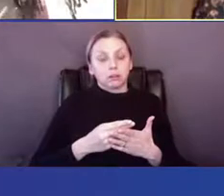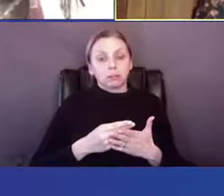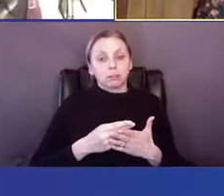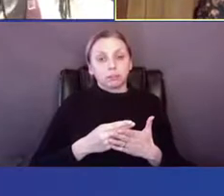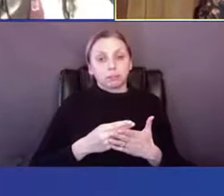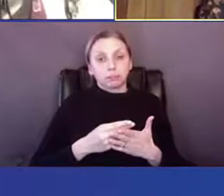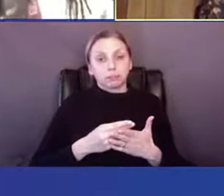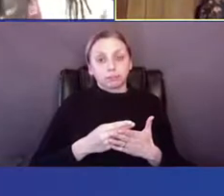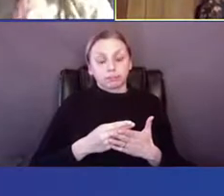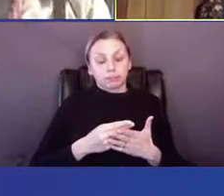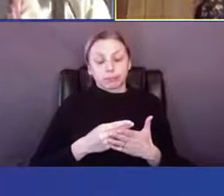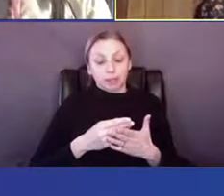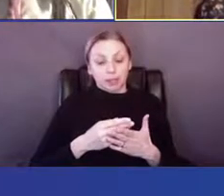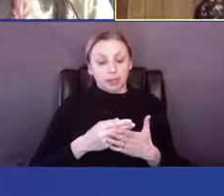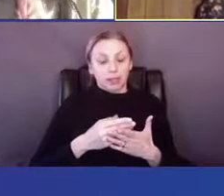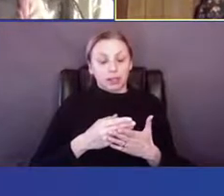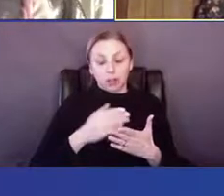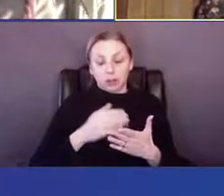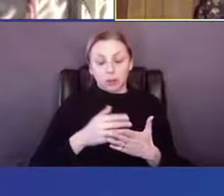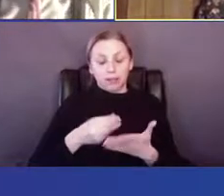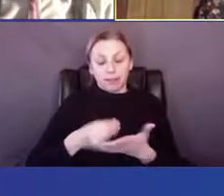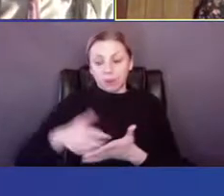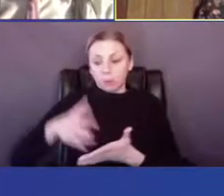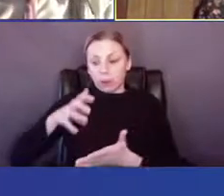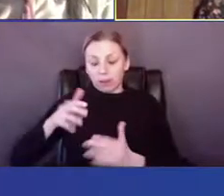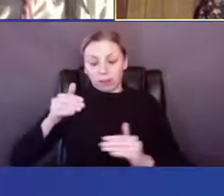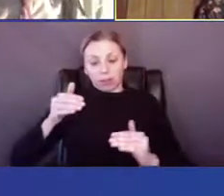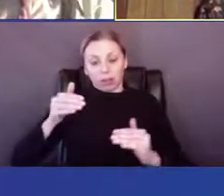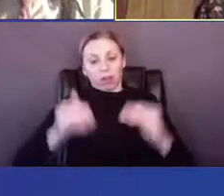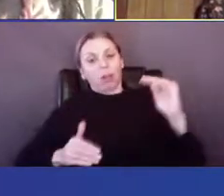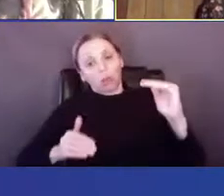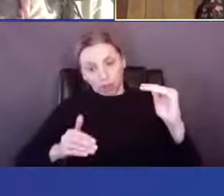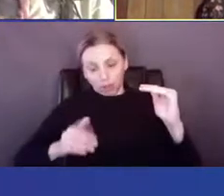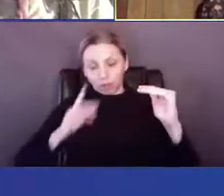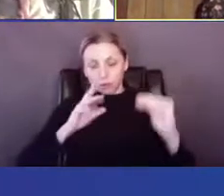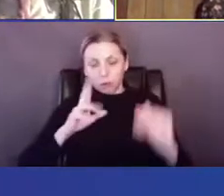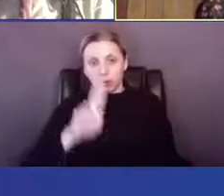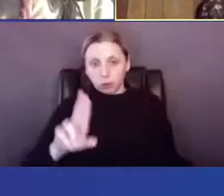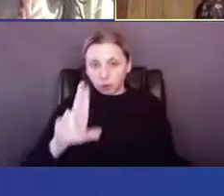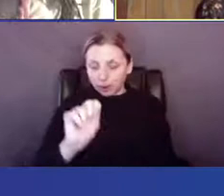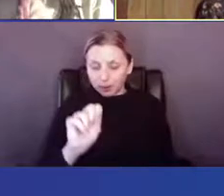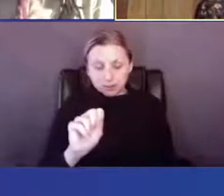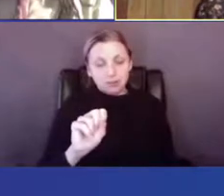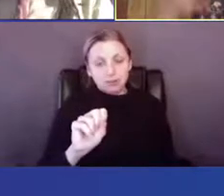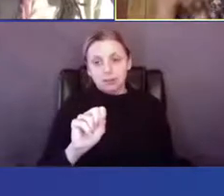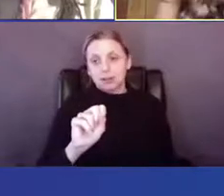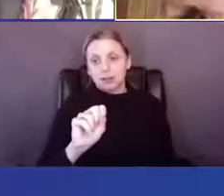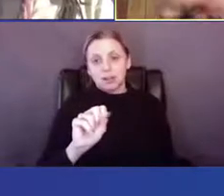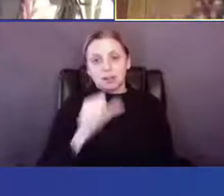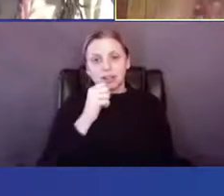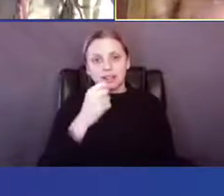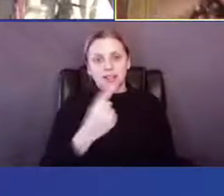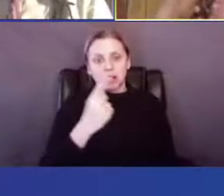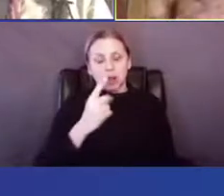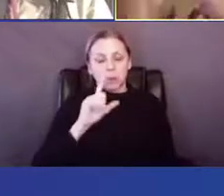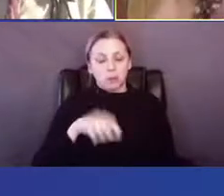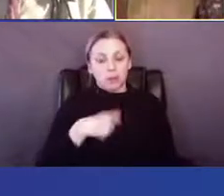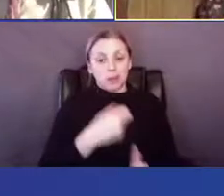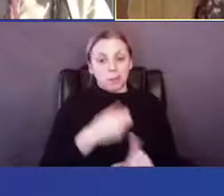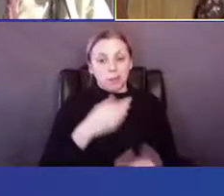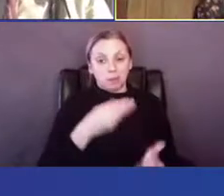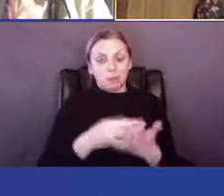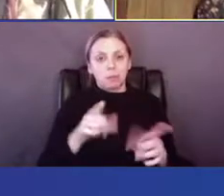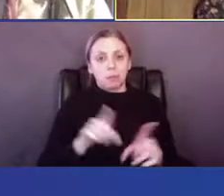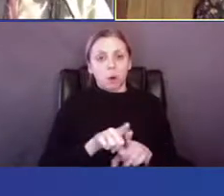growing in like wealth inequality in the United States has, doesn't just affect money, but it affects how